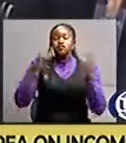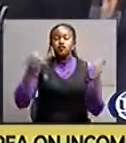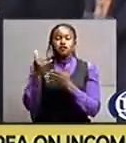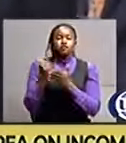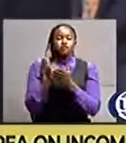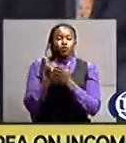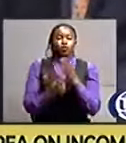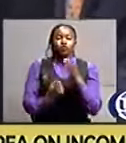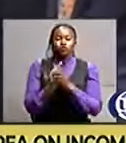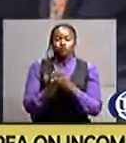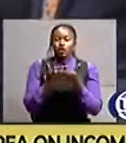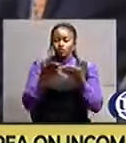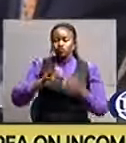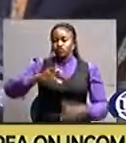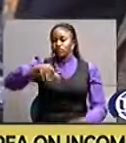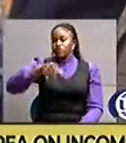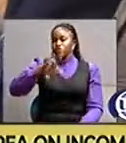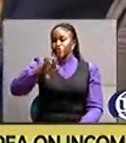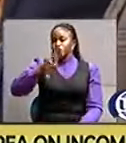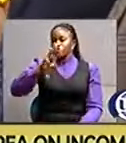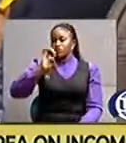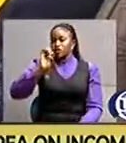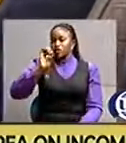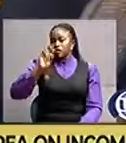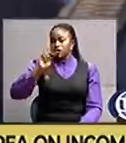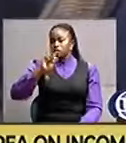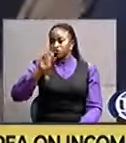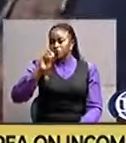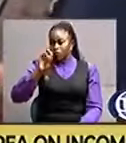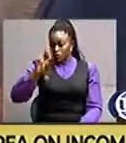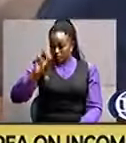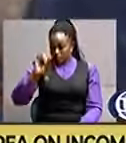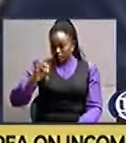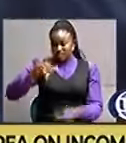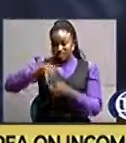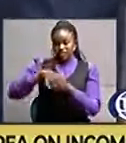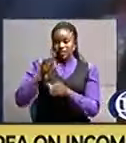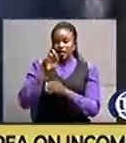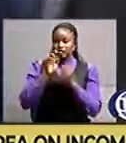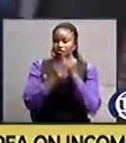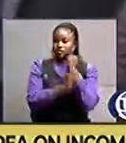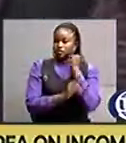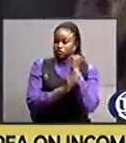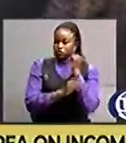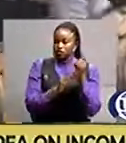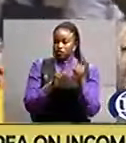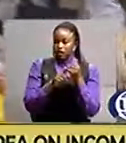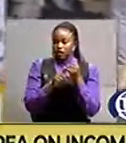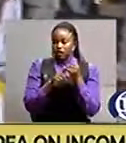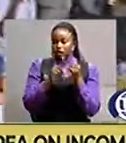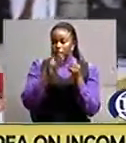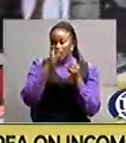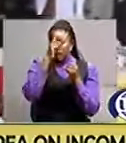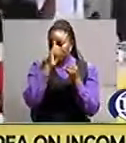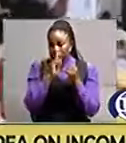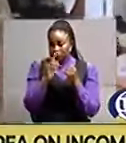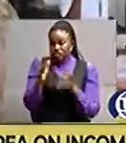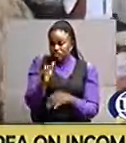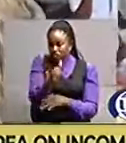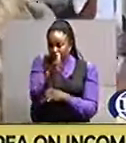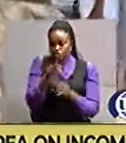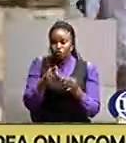in the ranzuri region which is comprised of eight districts these are kabarole chenjojo